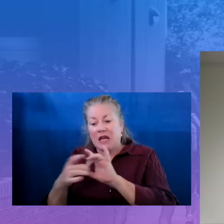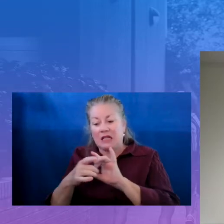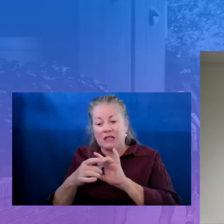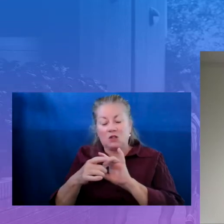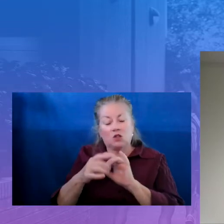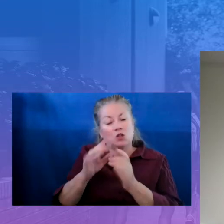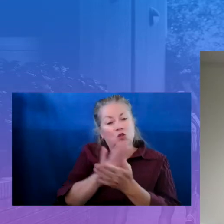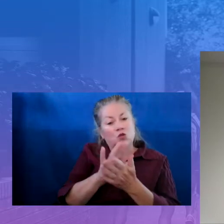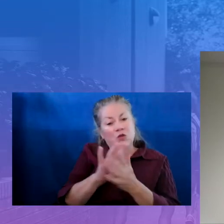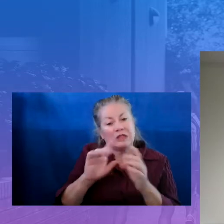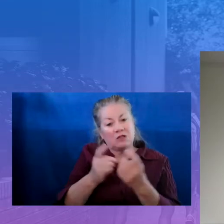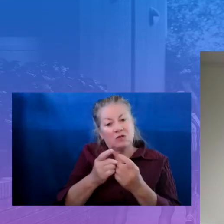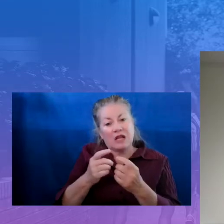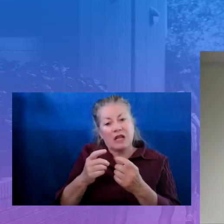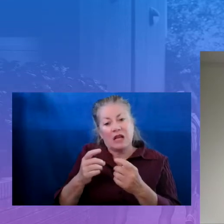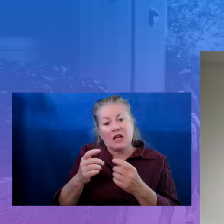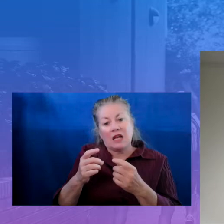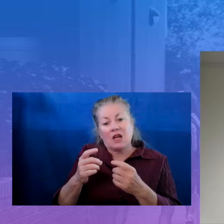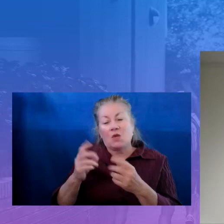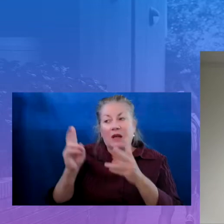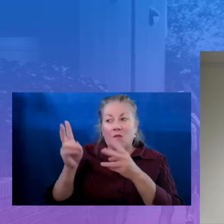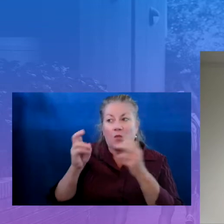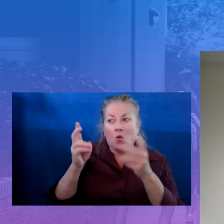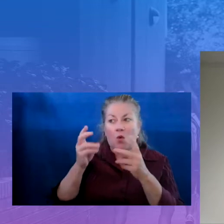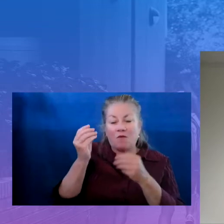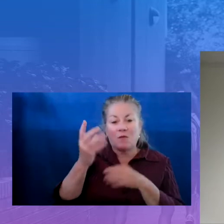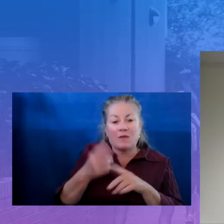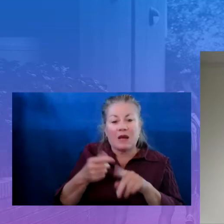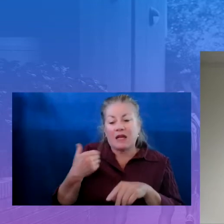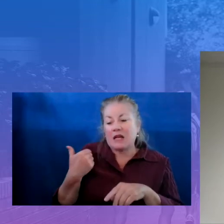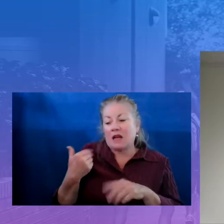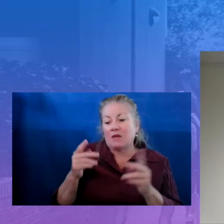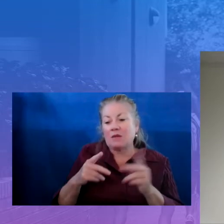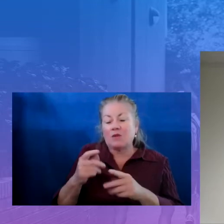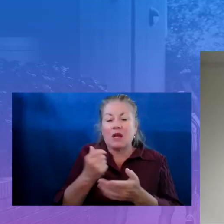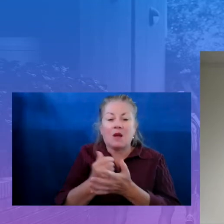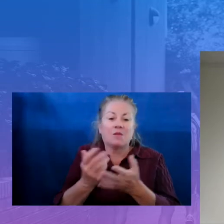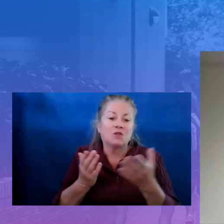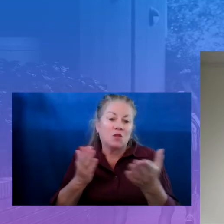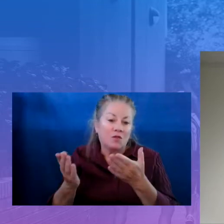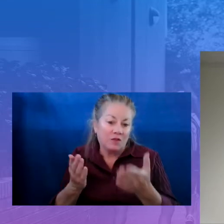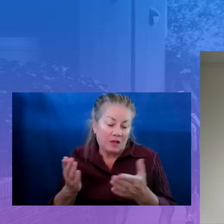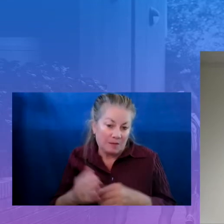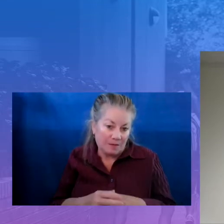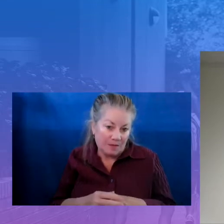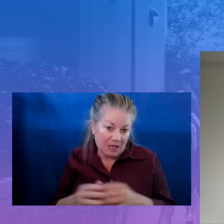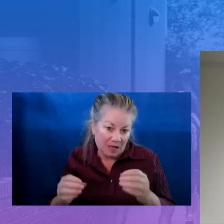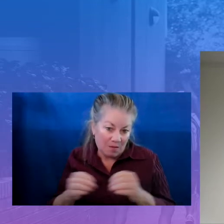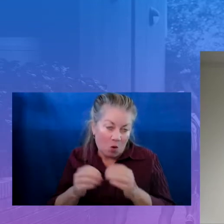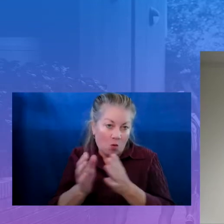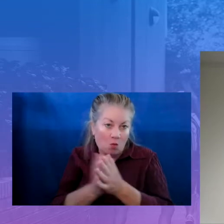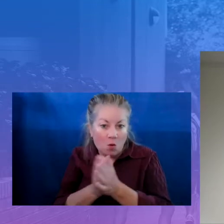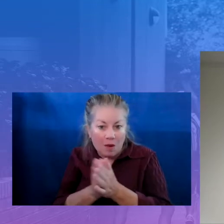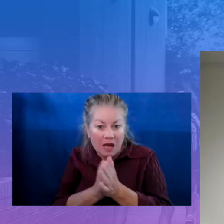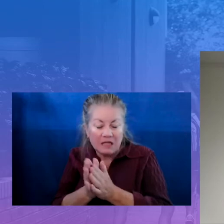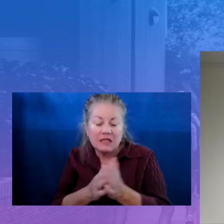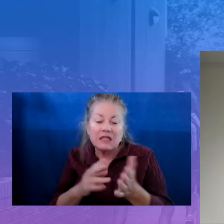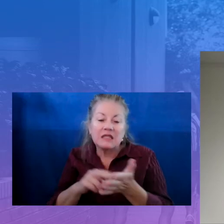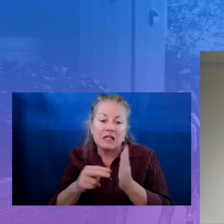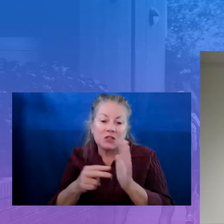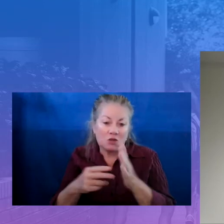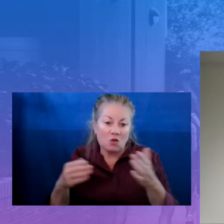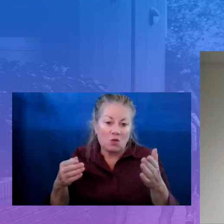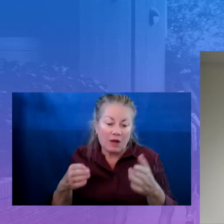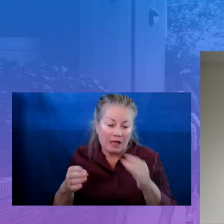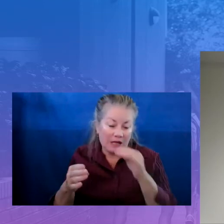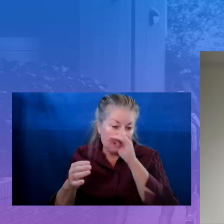pull over information about young people that helps us serve them in a more robust and intentional way. And that is available to all of